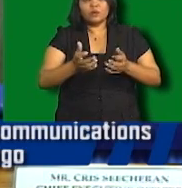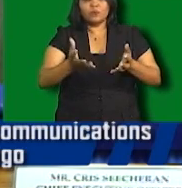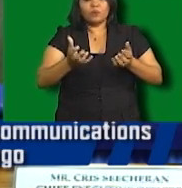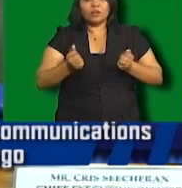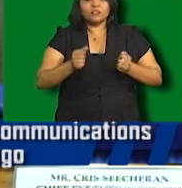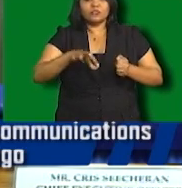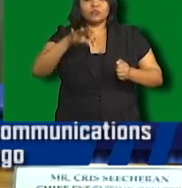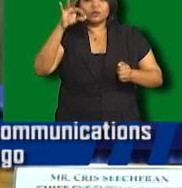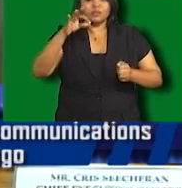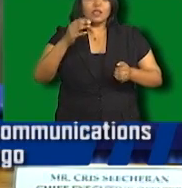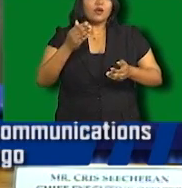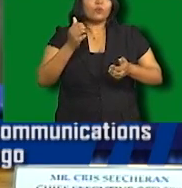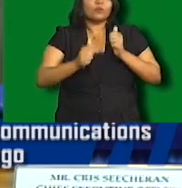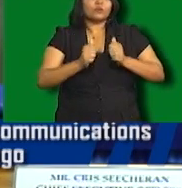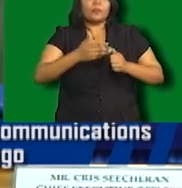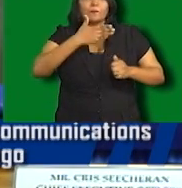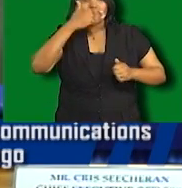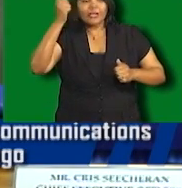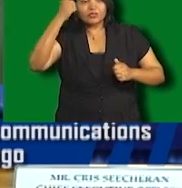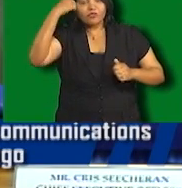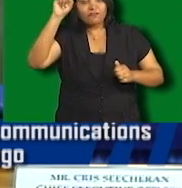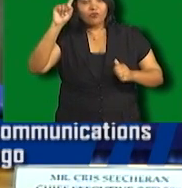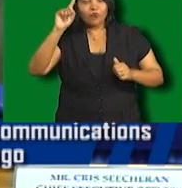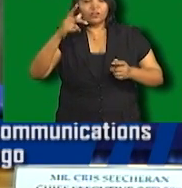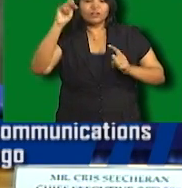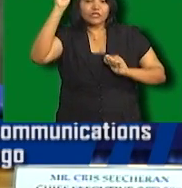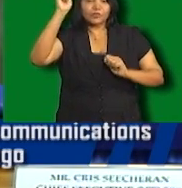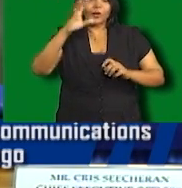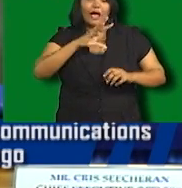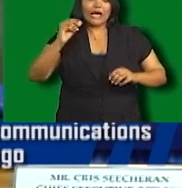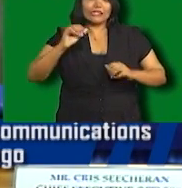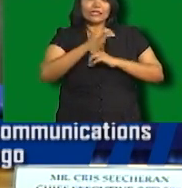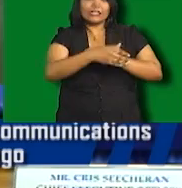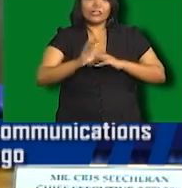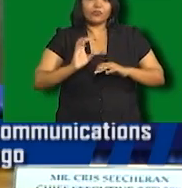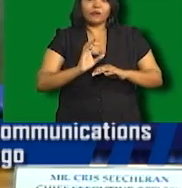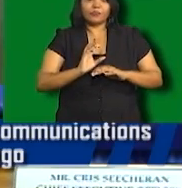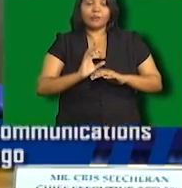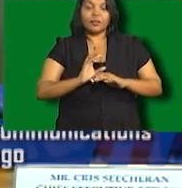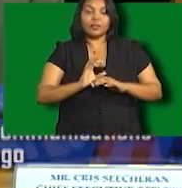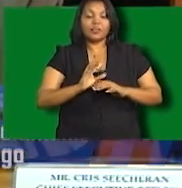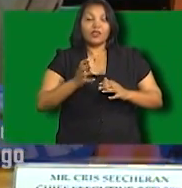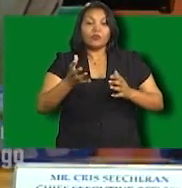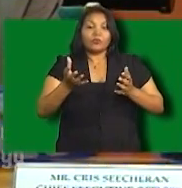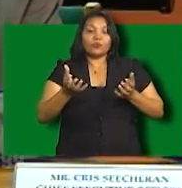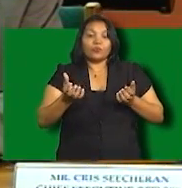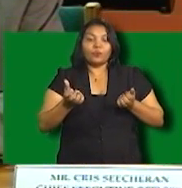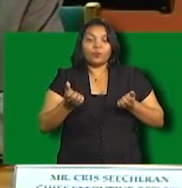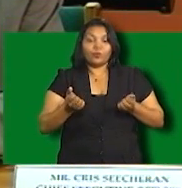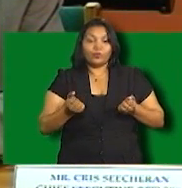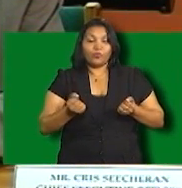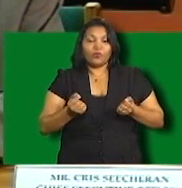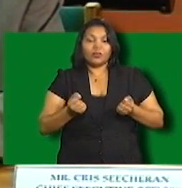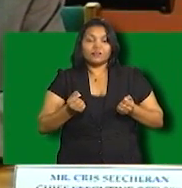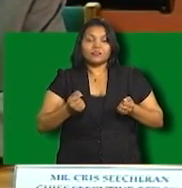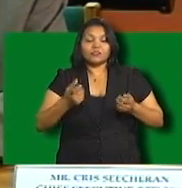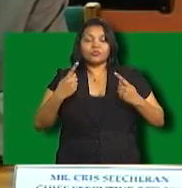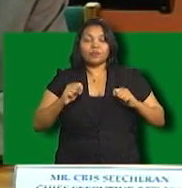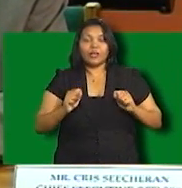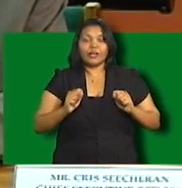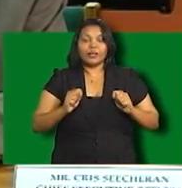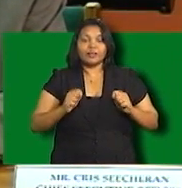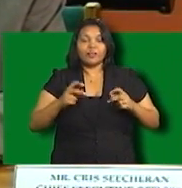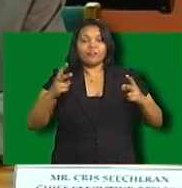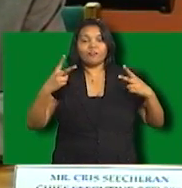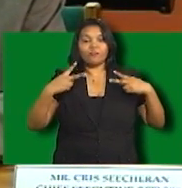might be the best standard. The Caribbean as a whole, from a harmonization point of view, obviously you mentioned that in your second question. That needs to be